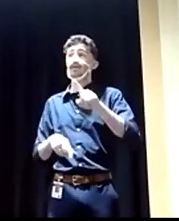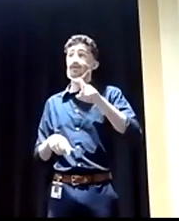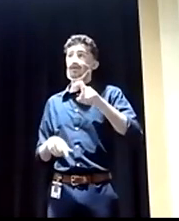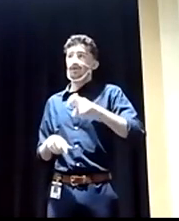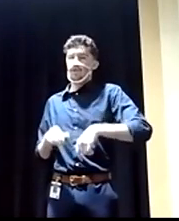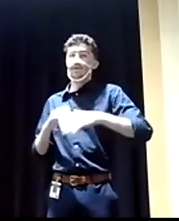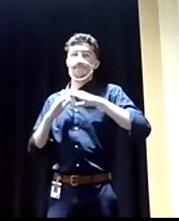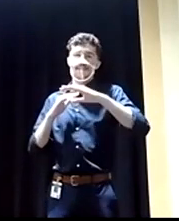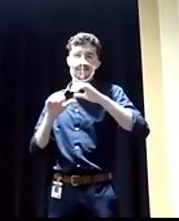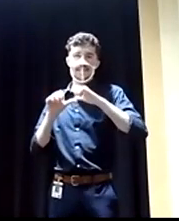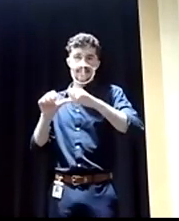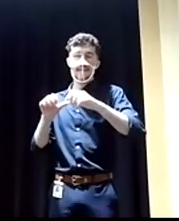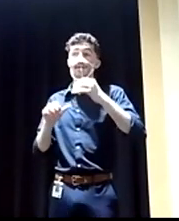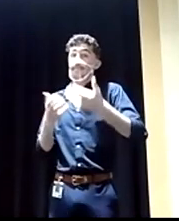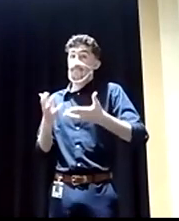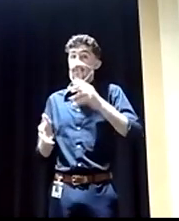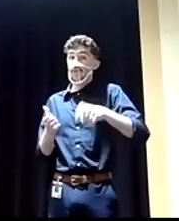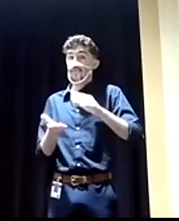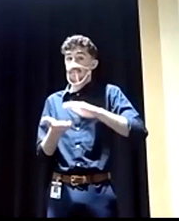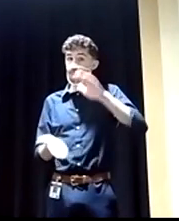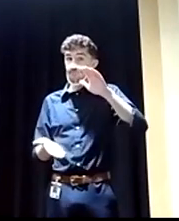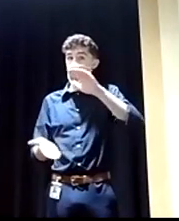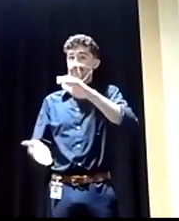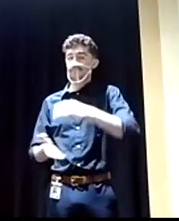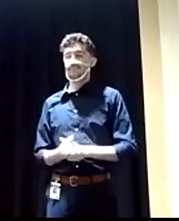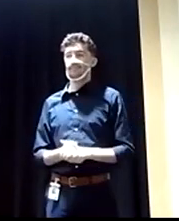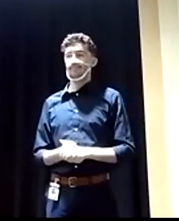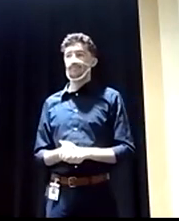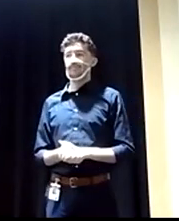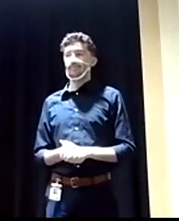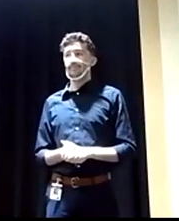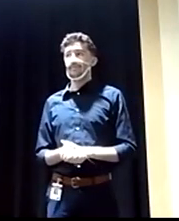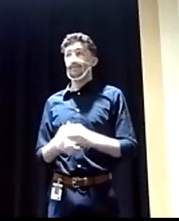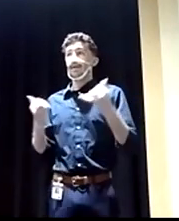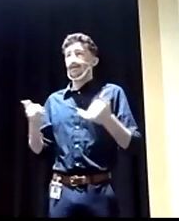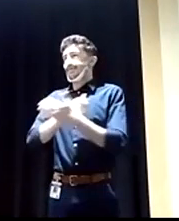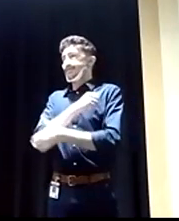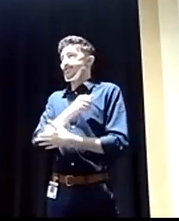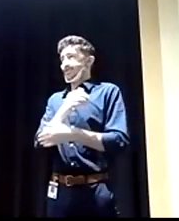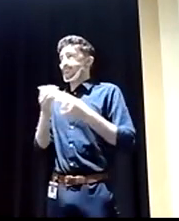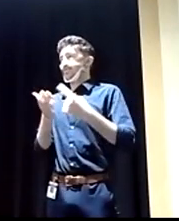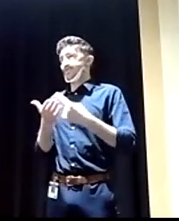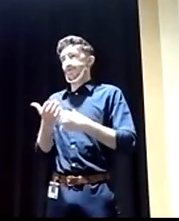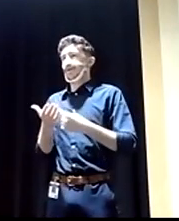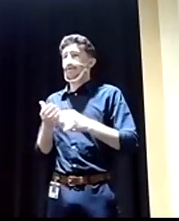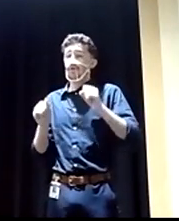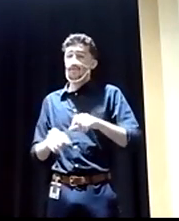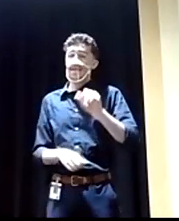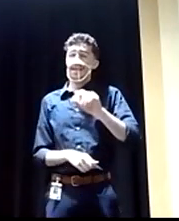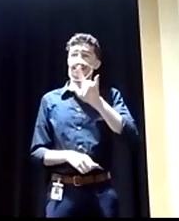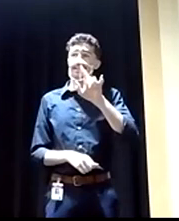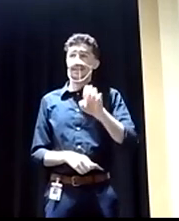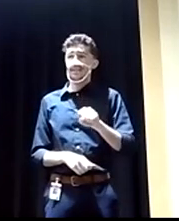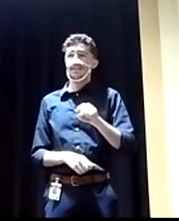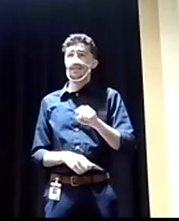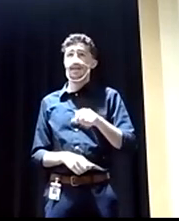if not give more. These countries who are distressed are next to our allies and